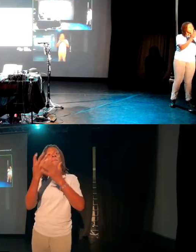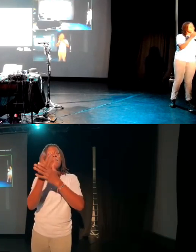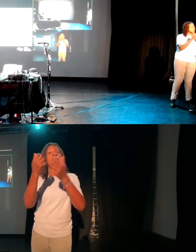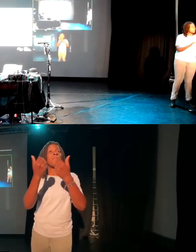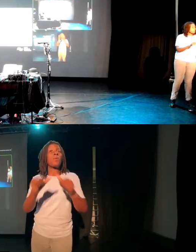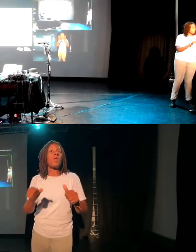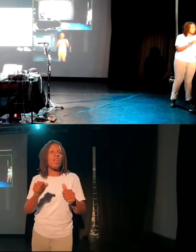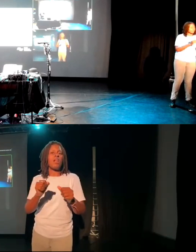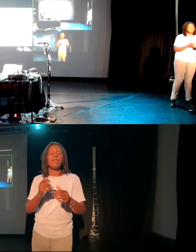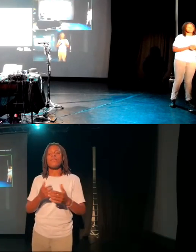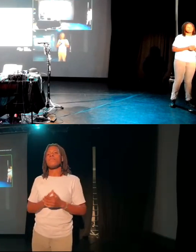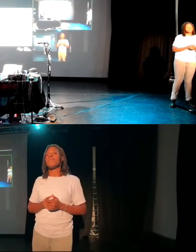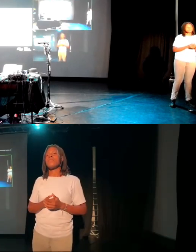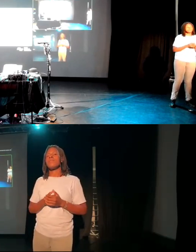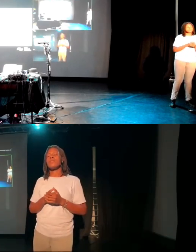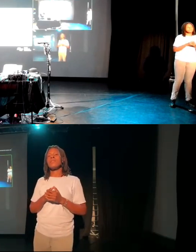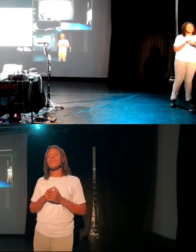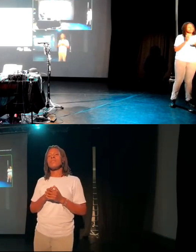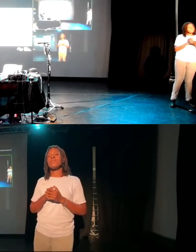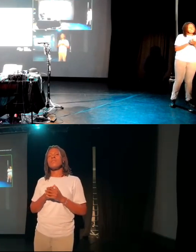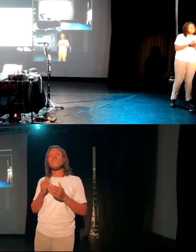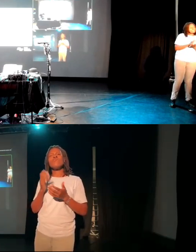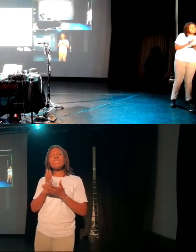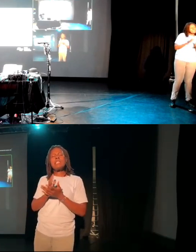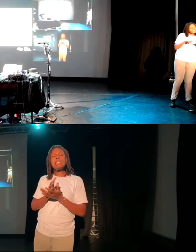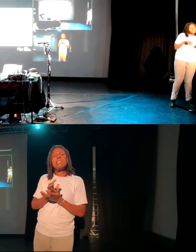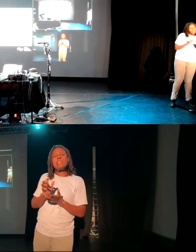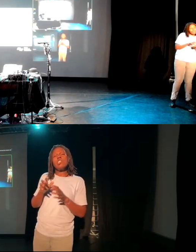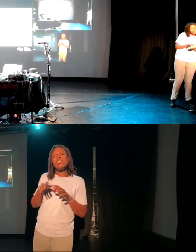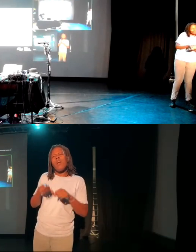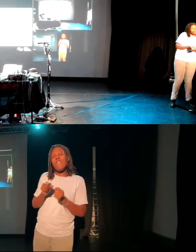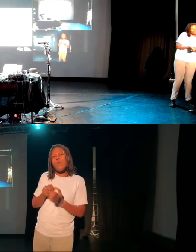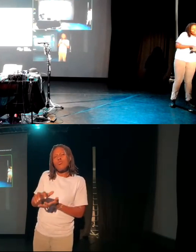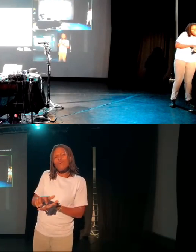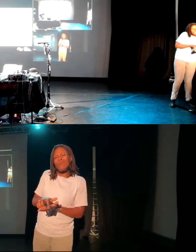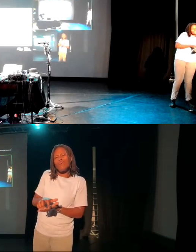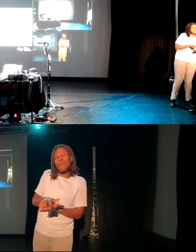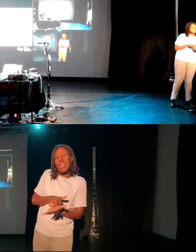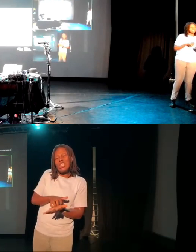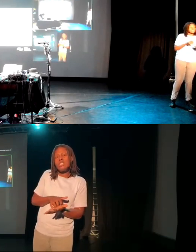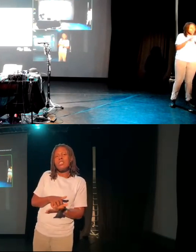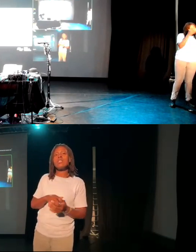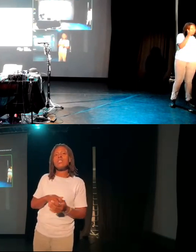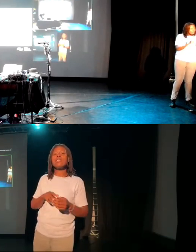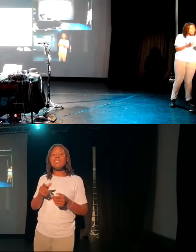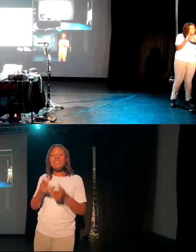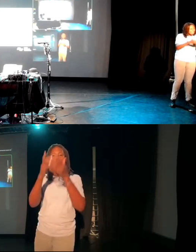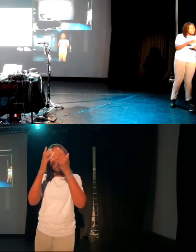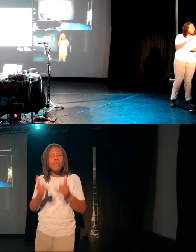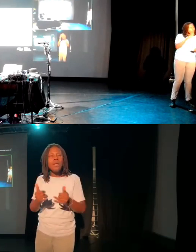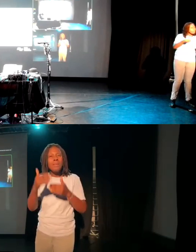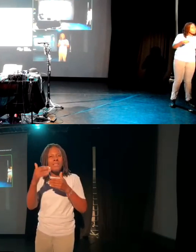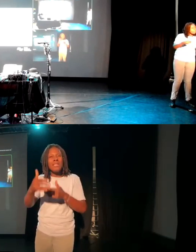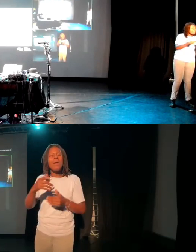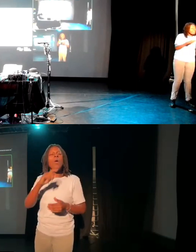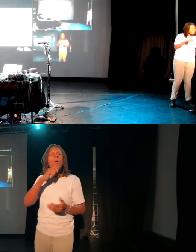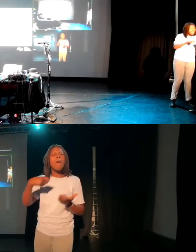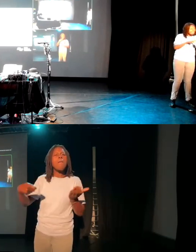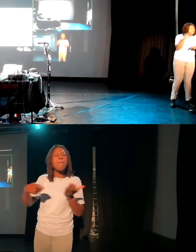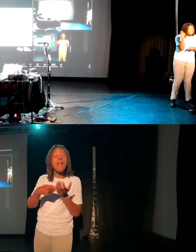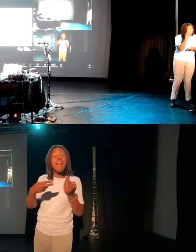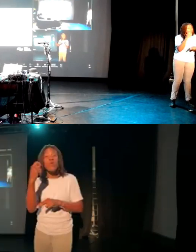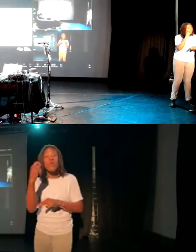It's sketchy at the moment. We are very much at the prototype stage. But I'm going to plug it in and see what happens. It'll do some lovely lights if it's working. There we go.